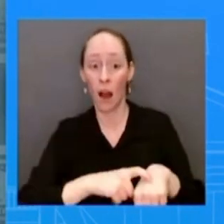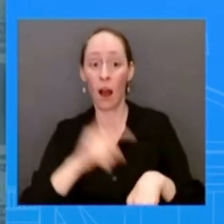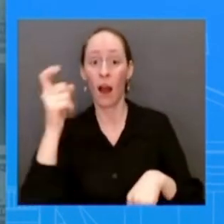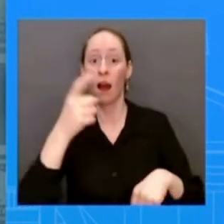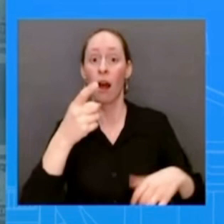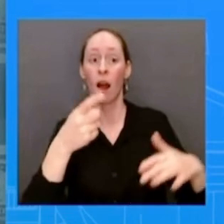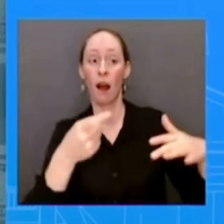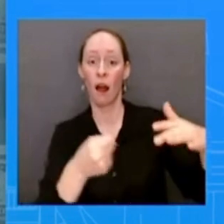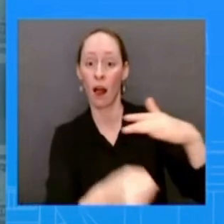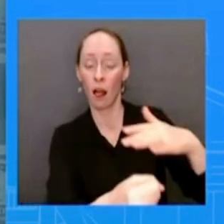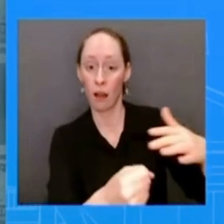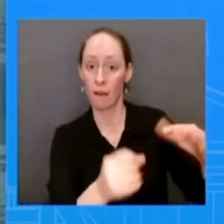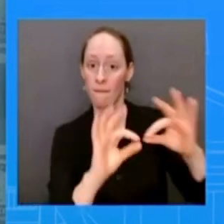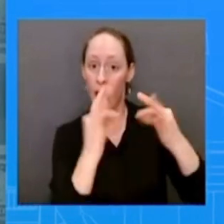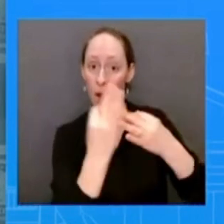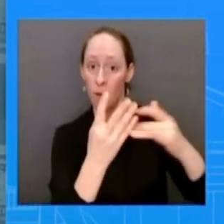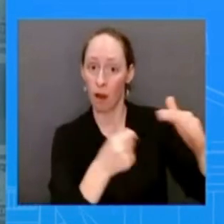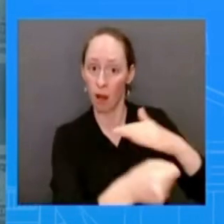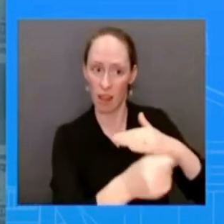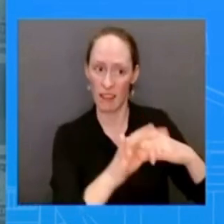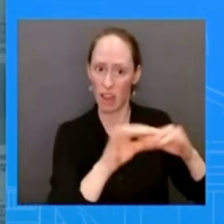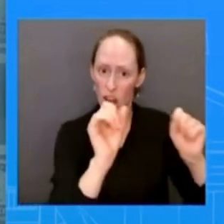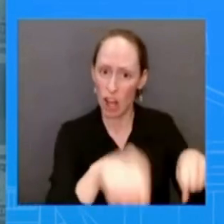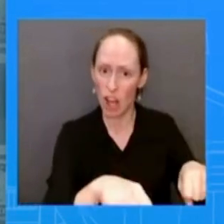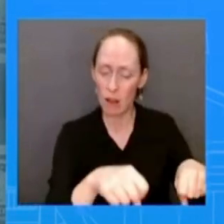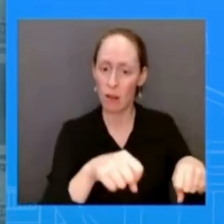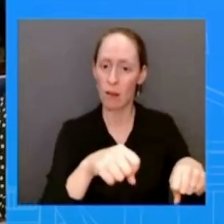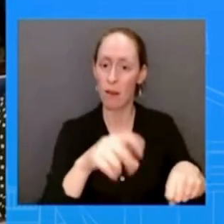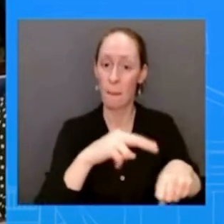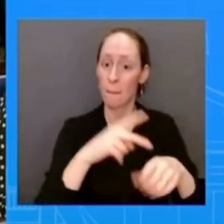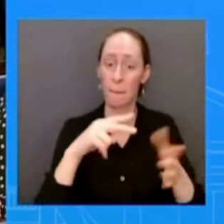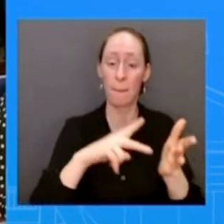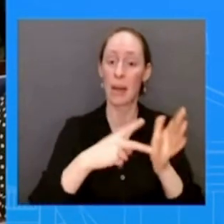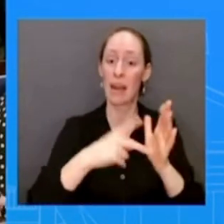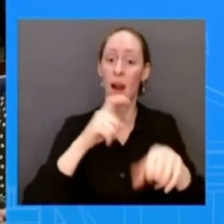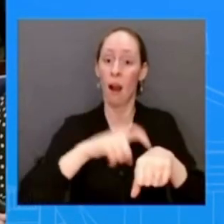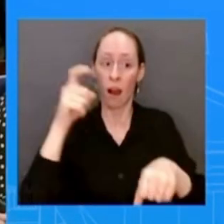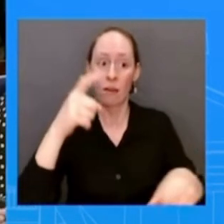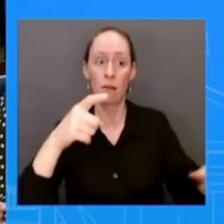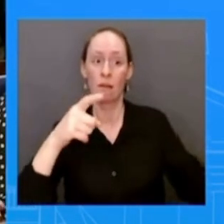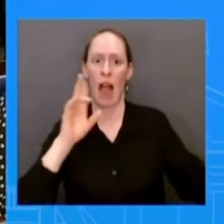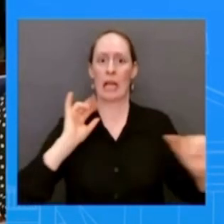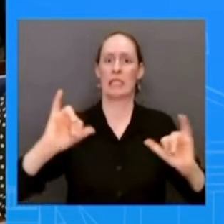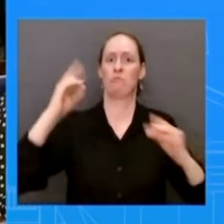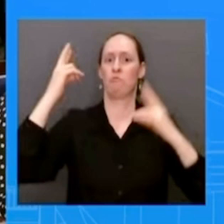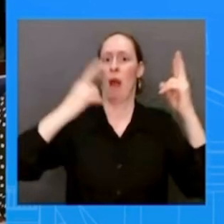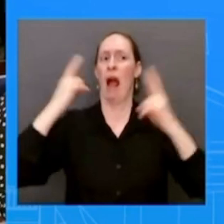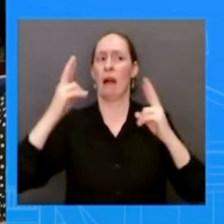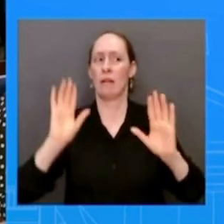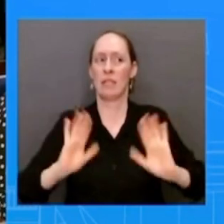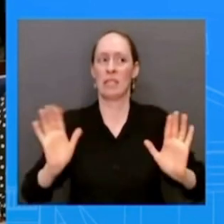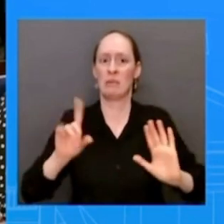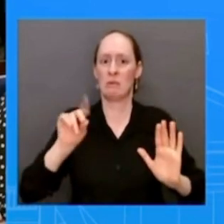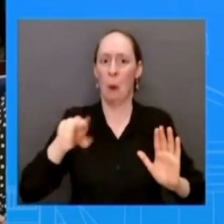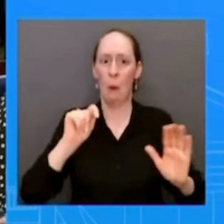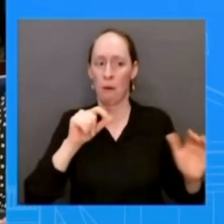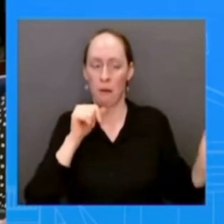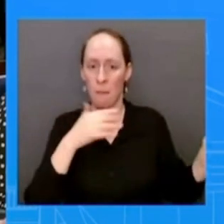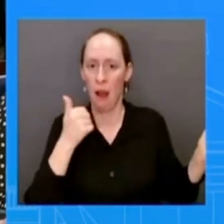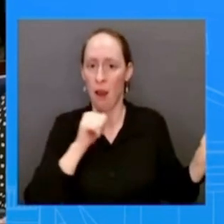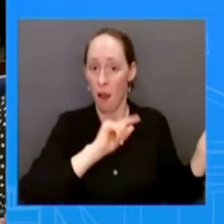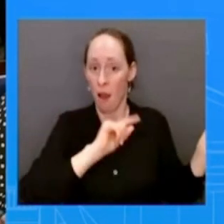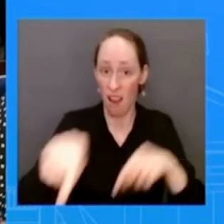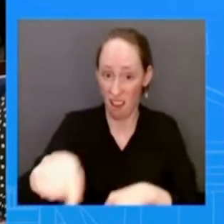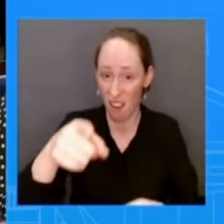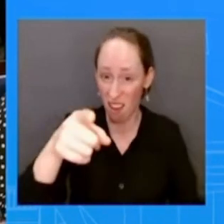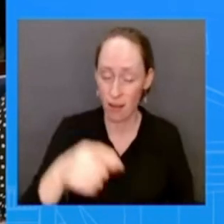go ahead so on the inflation question uh chair powell has been testifying today has sent some very very strong signals to the